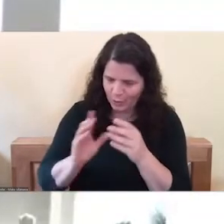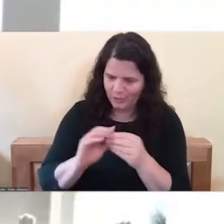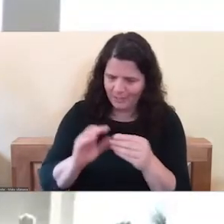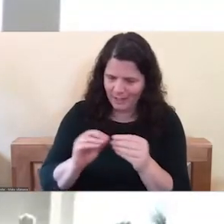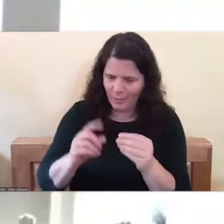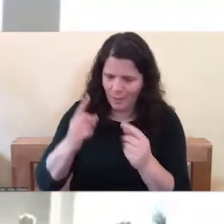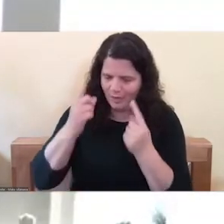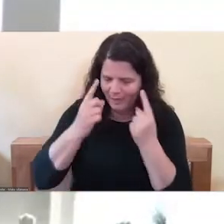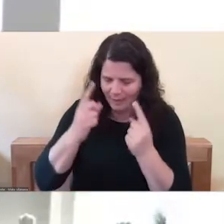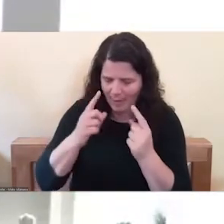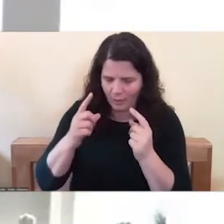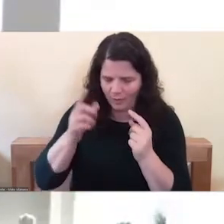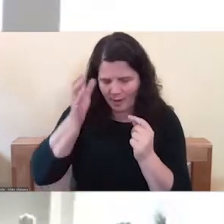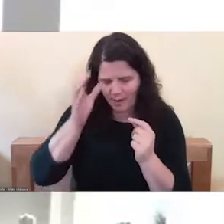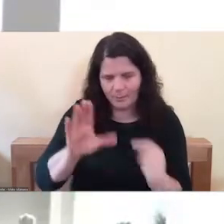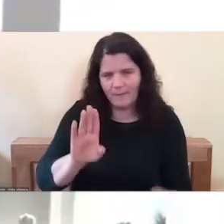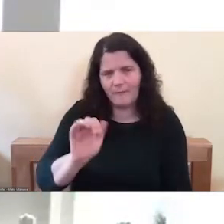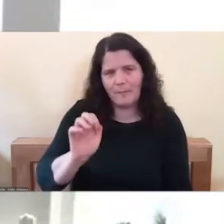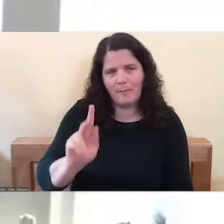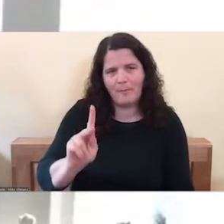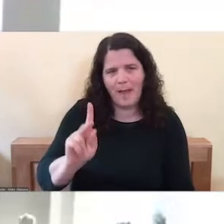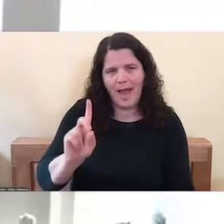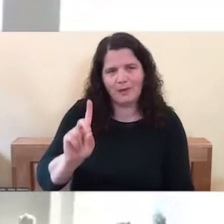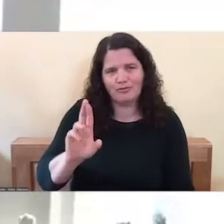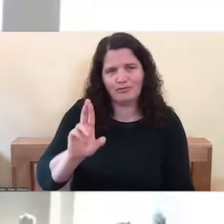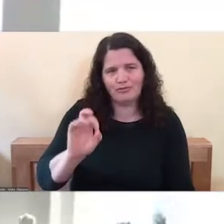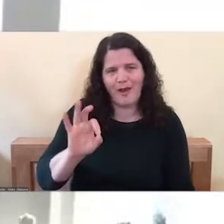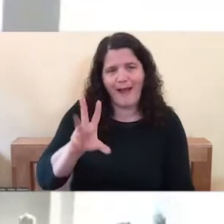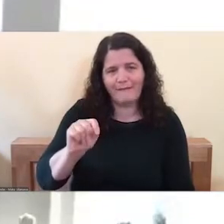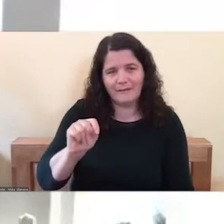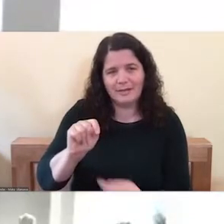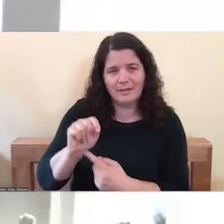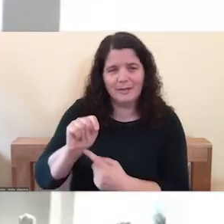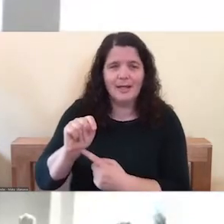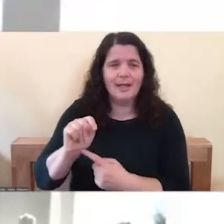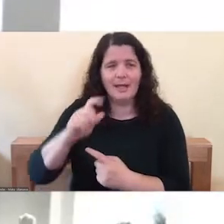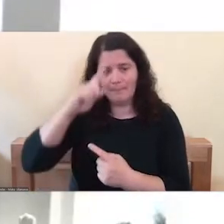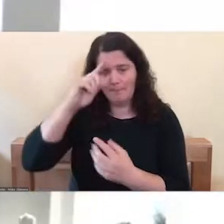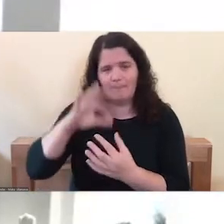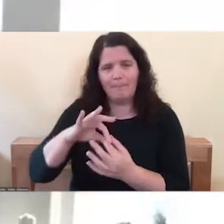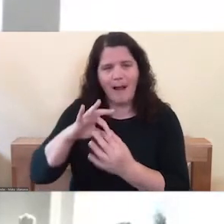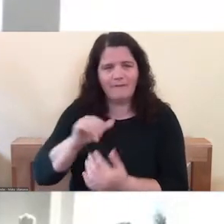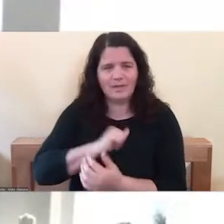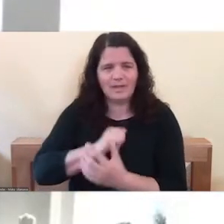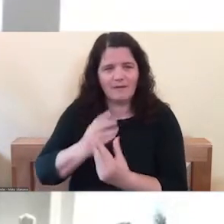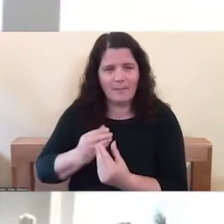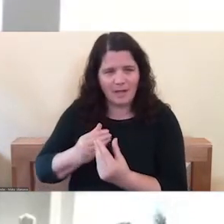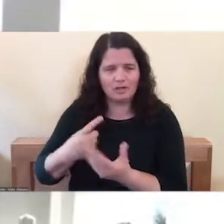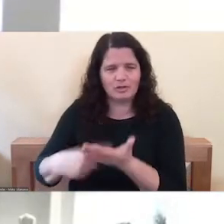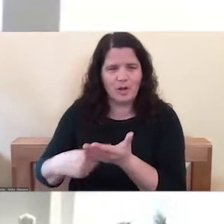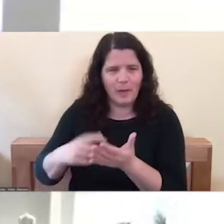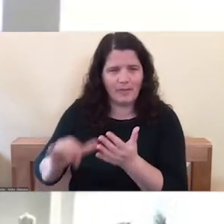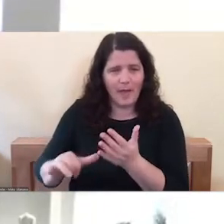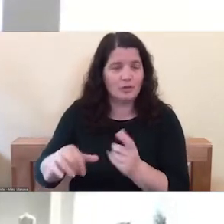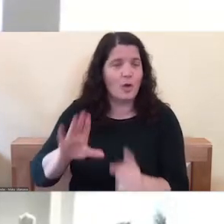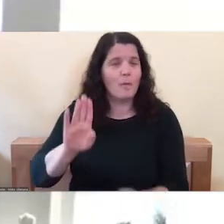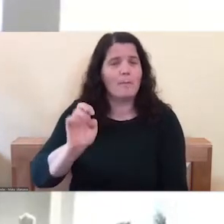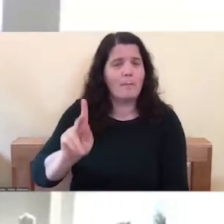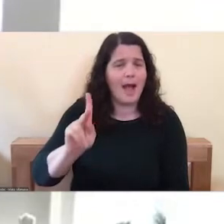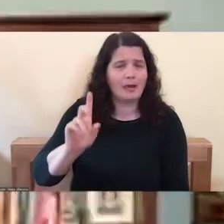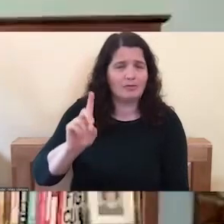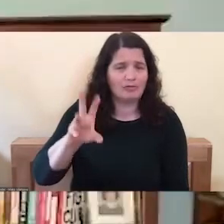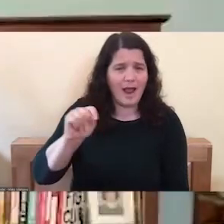of the, you know, the mindful self-compassion program. Do you also look at backdraft in terms of fear, self-compassion as well?